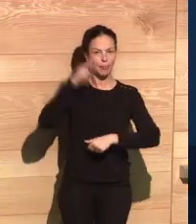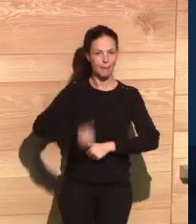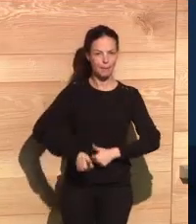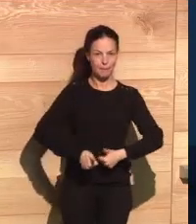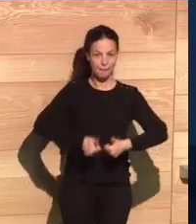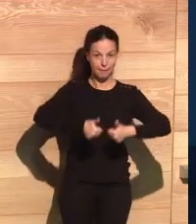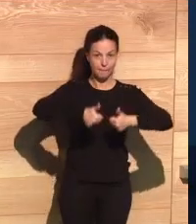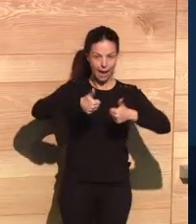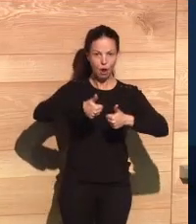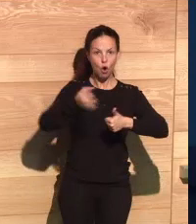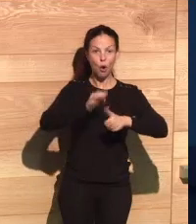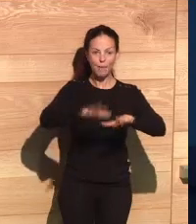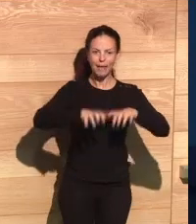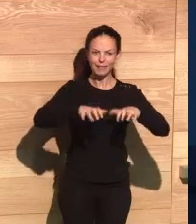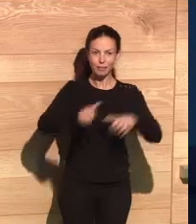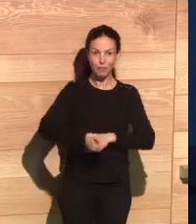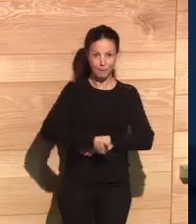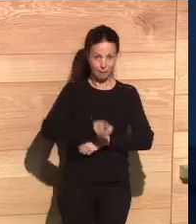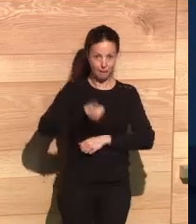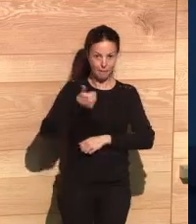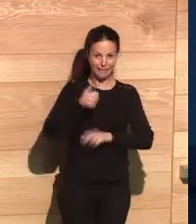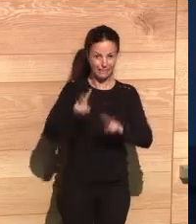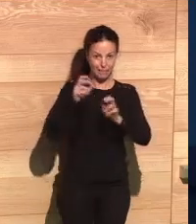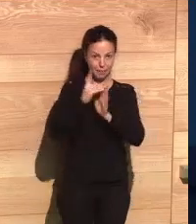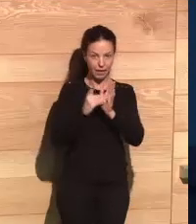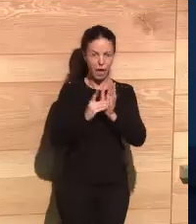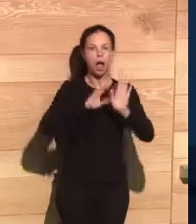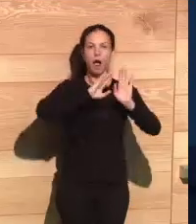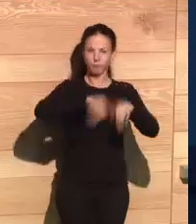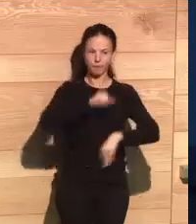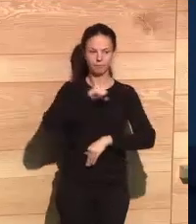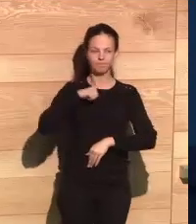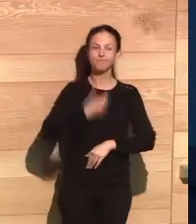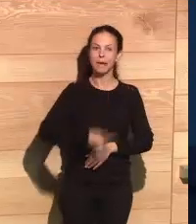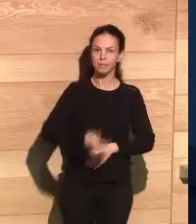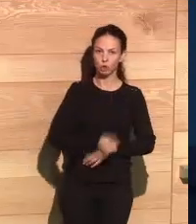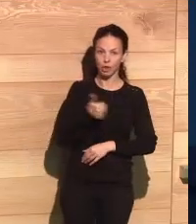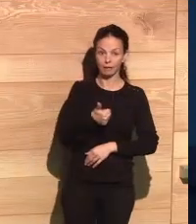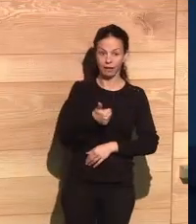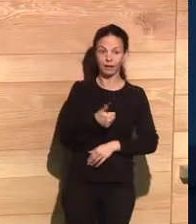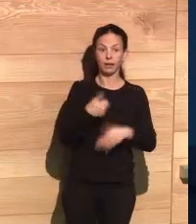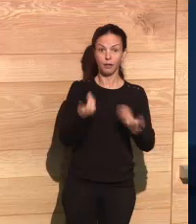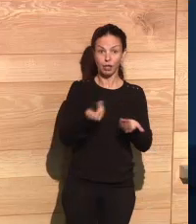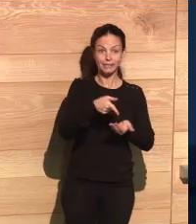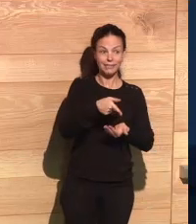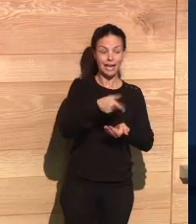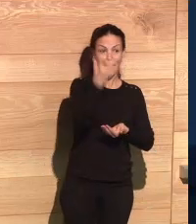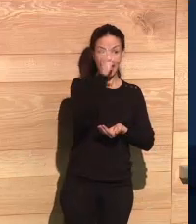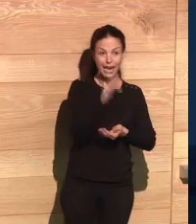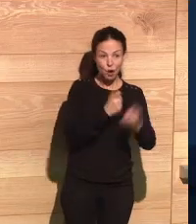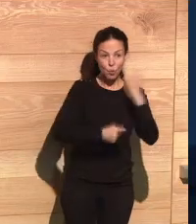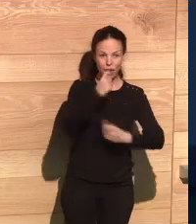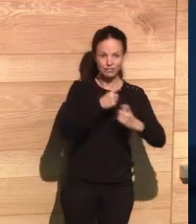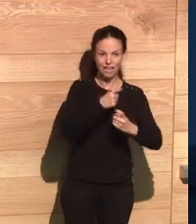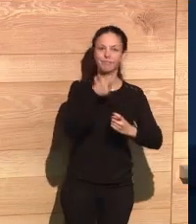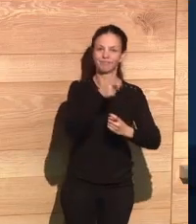more experiences, first-hand or second-hand experiences of the way the bad use of our